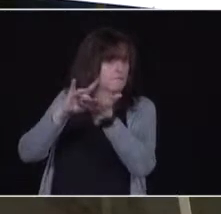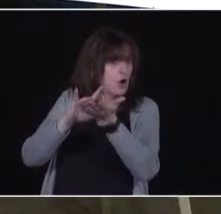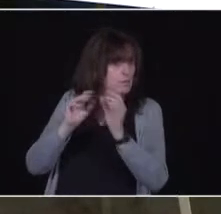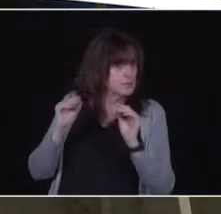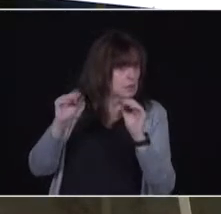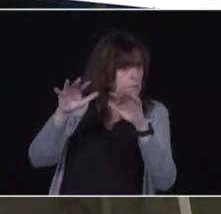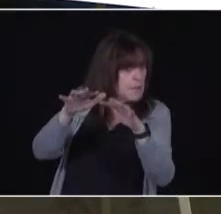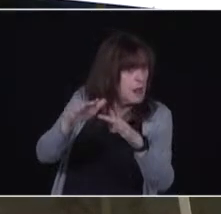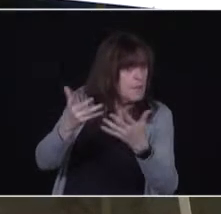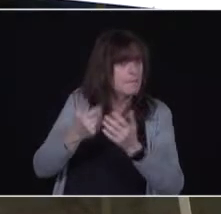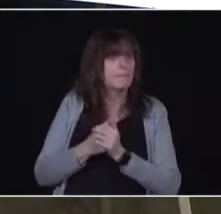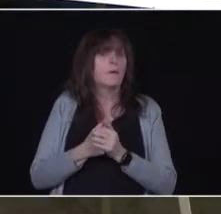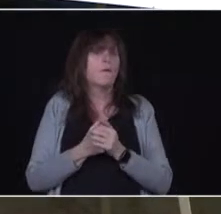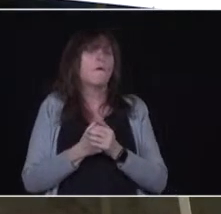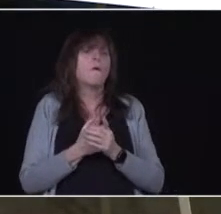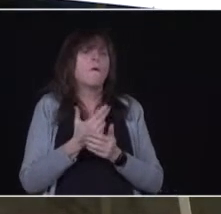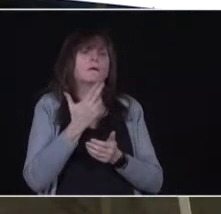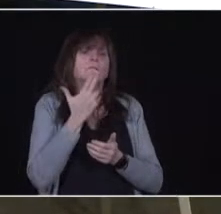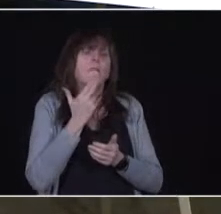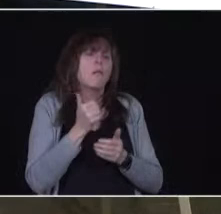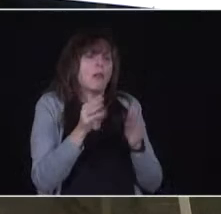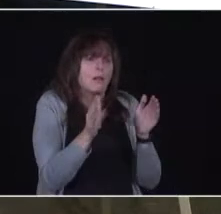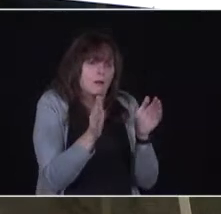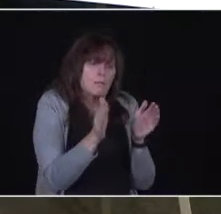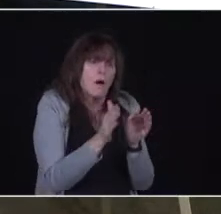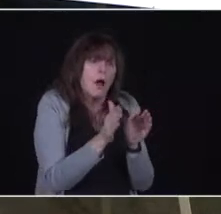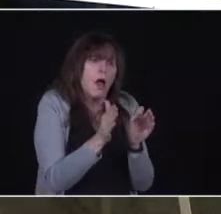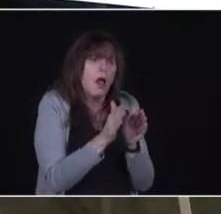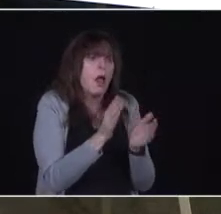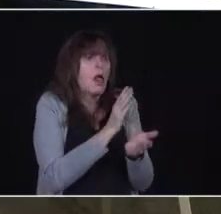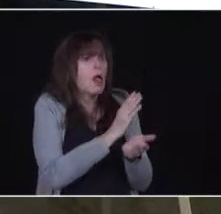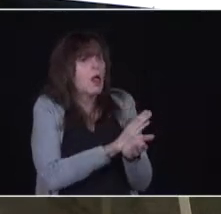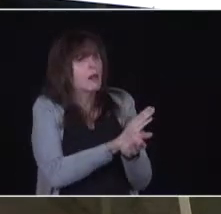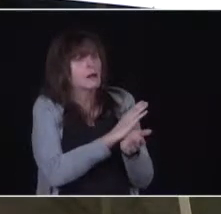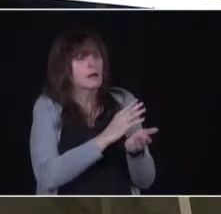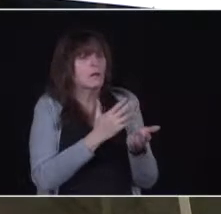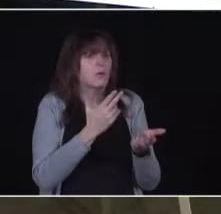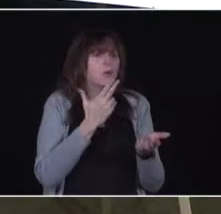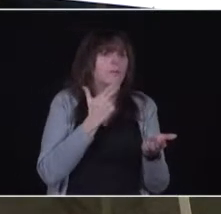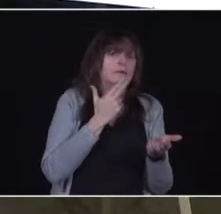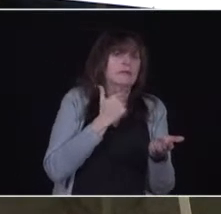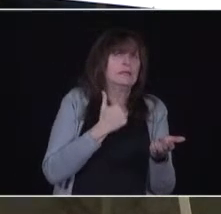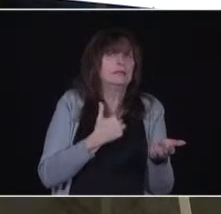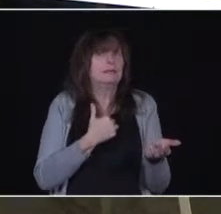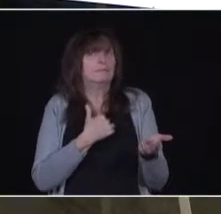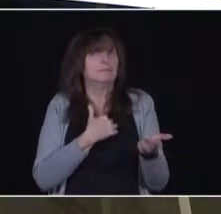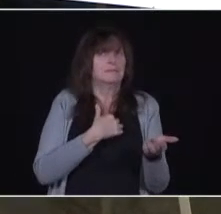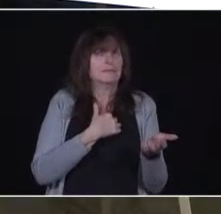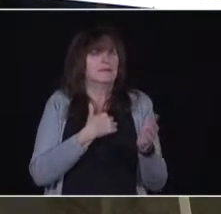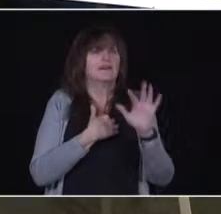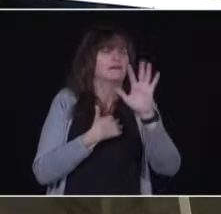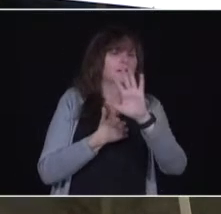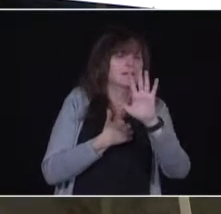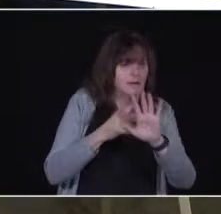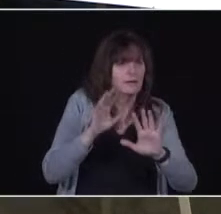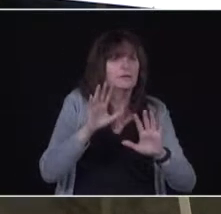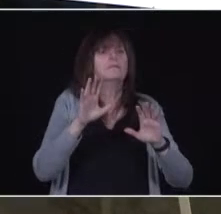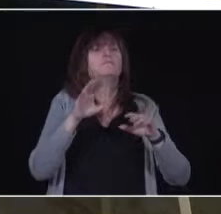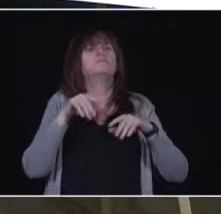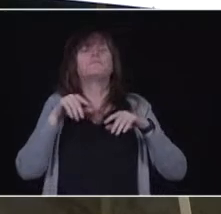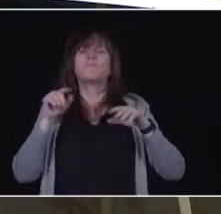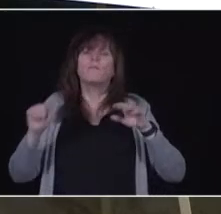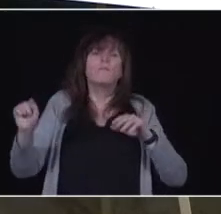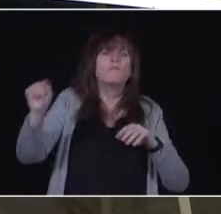vaccination clinic, if I could call it that, a mini-me perhaps, where primary care professionals would come together, create a